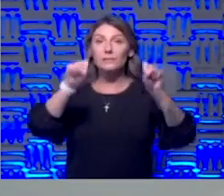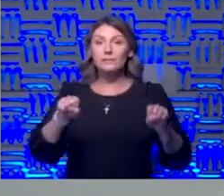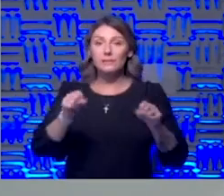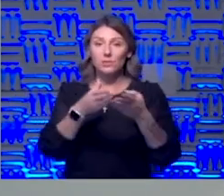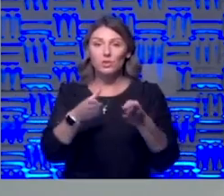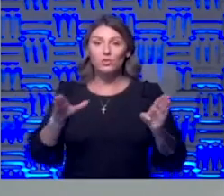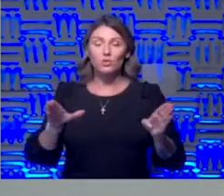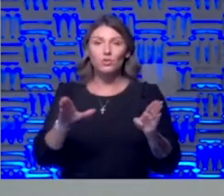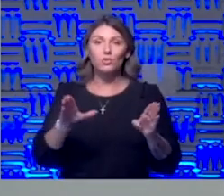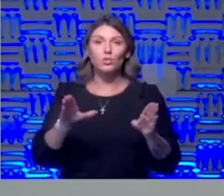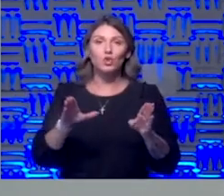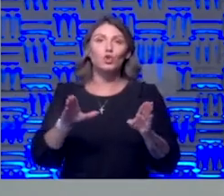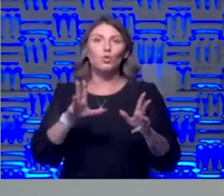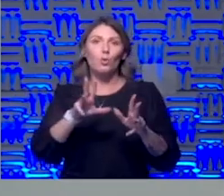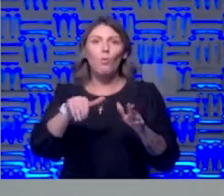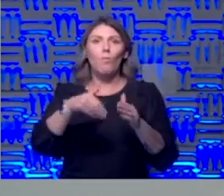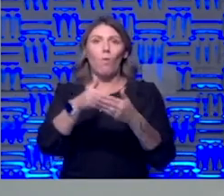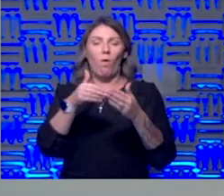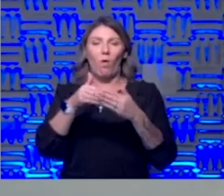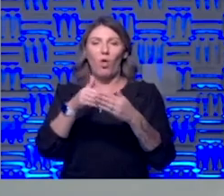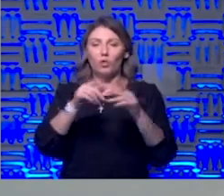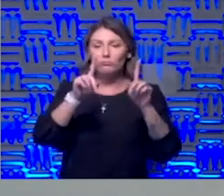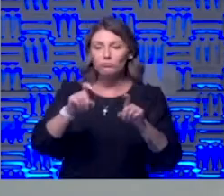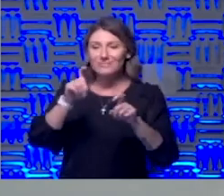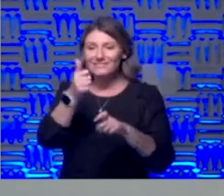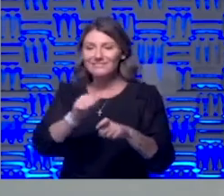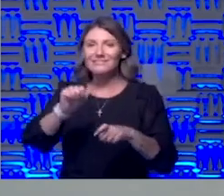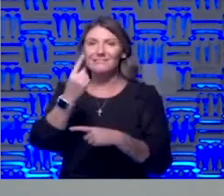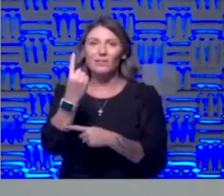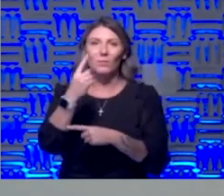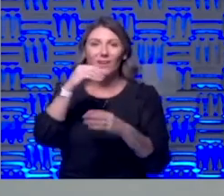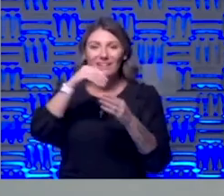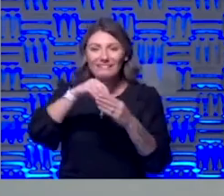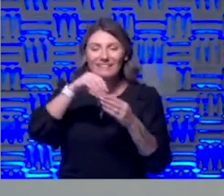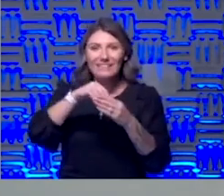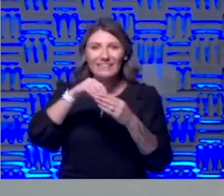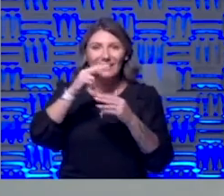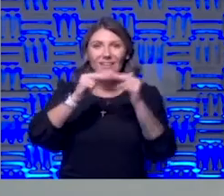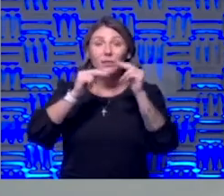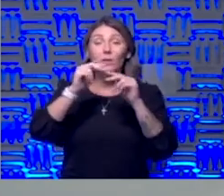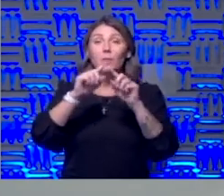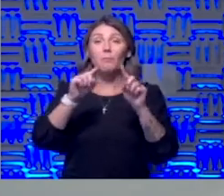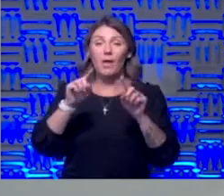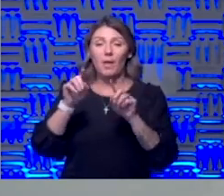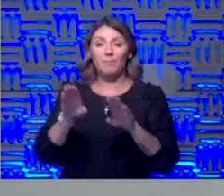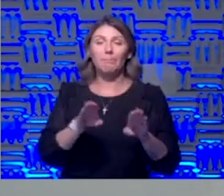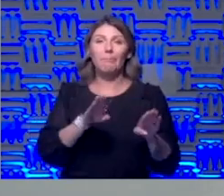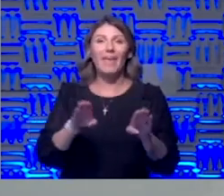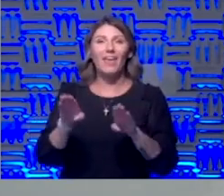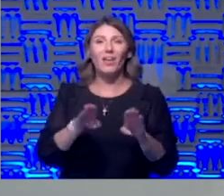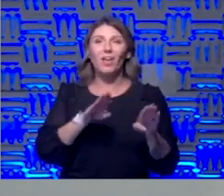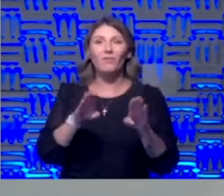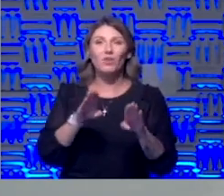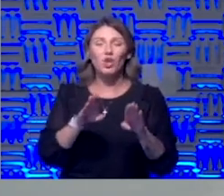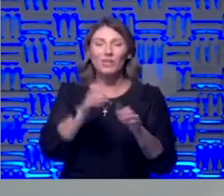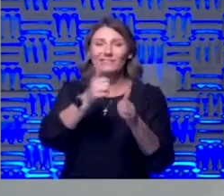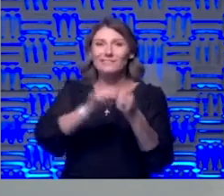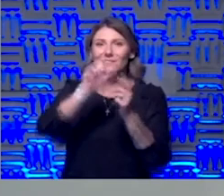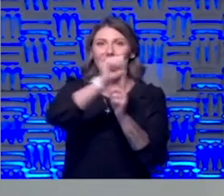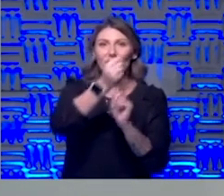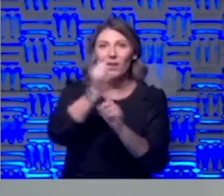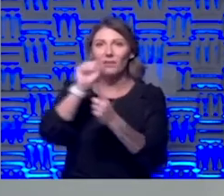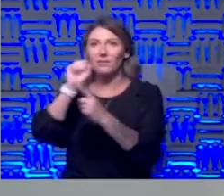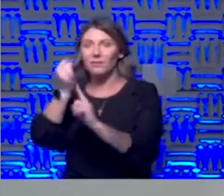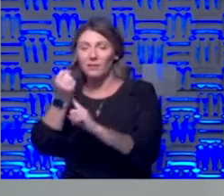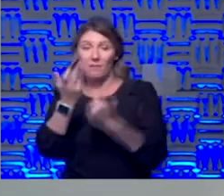universal screening for anybody who's admitted to the facility but for behavioral health we're taking it case by case we ask the patients